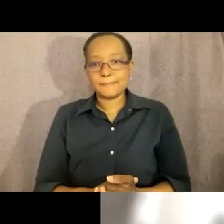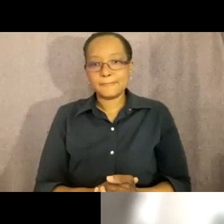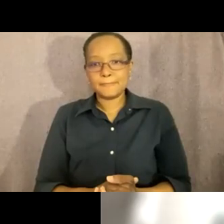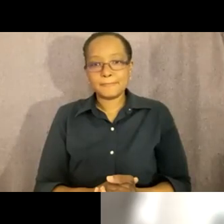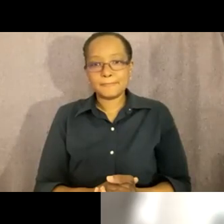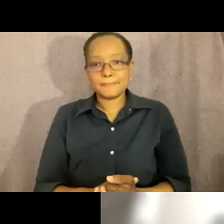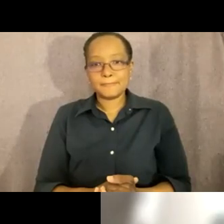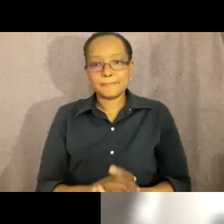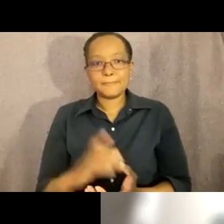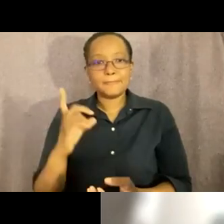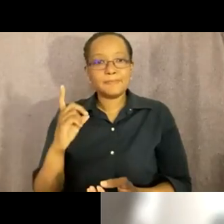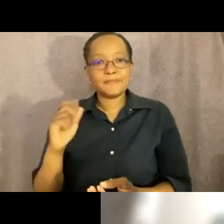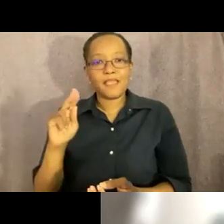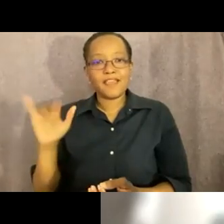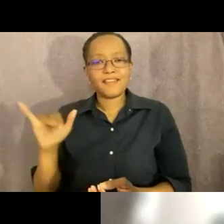okay um